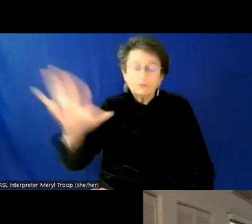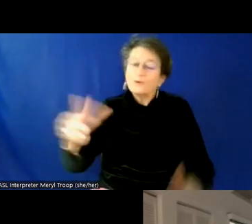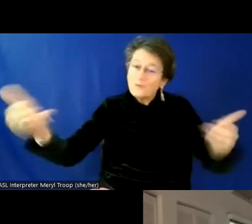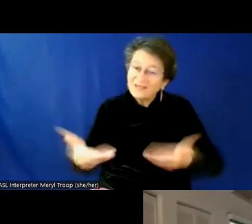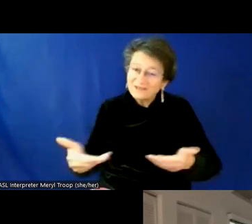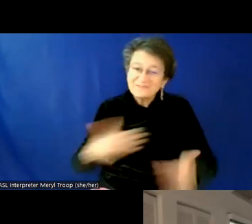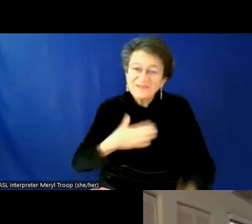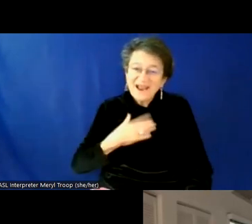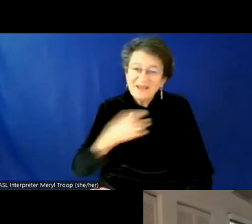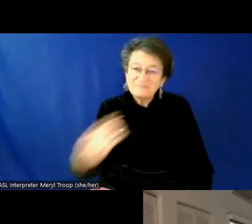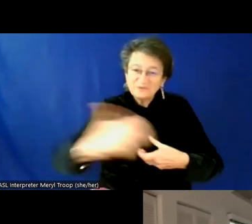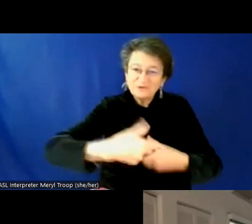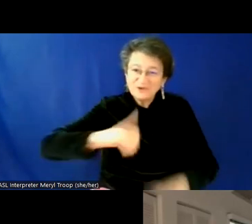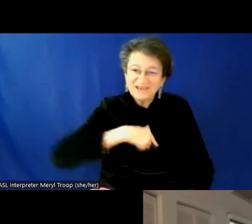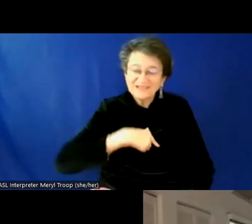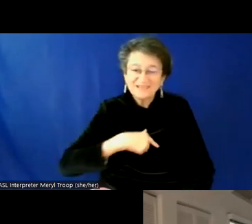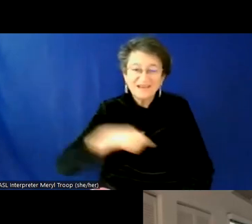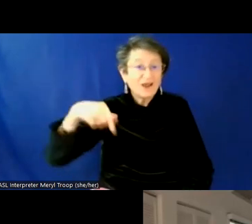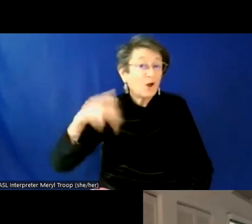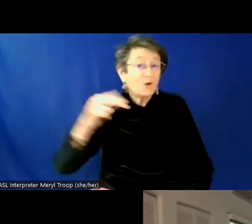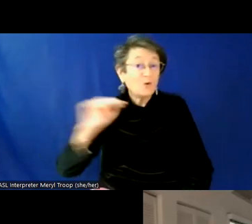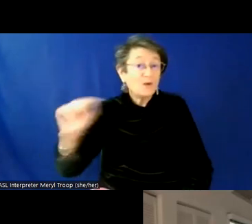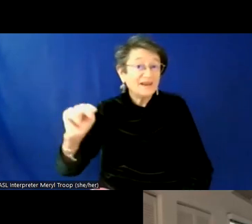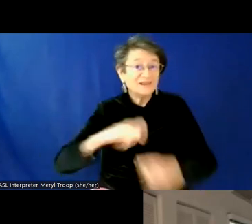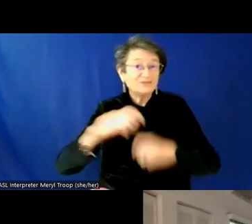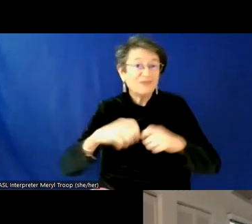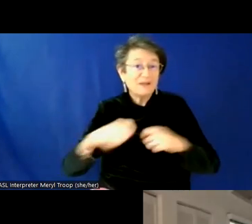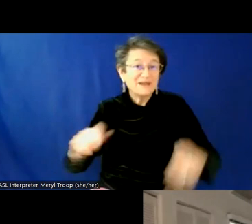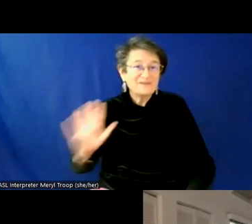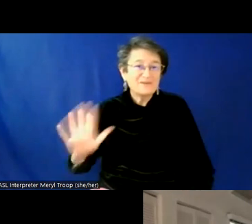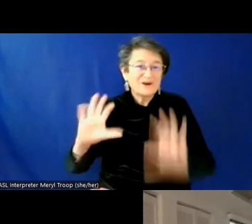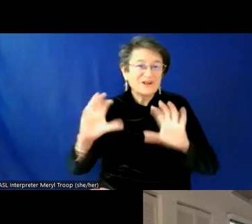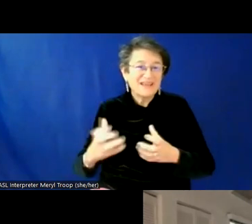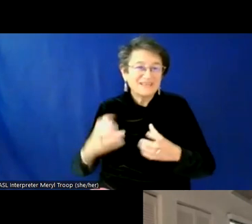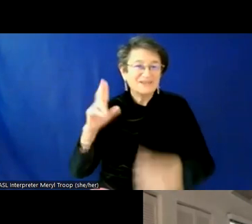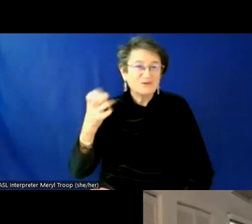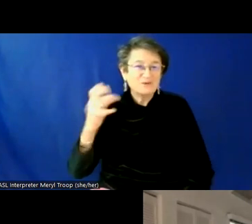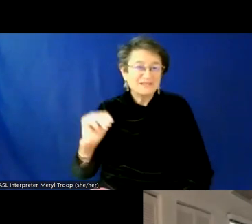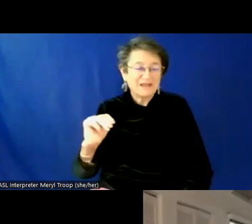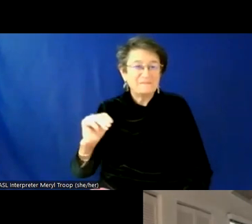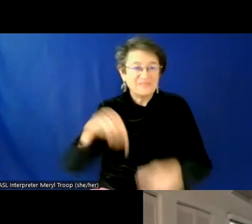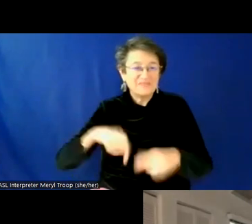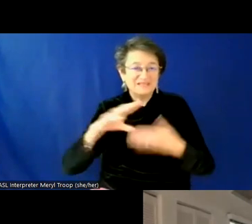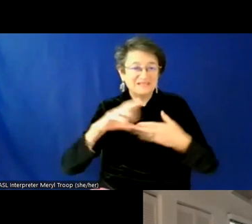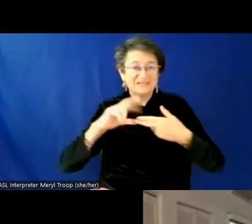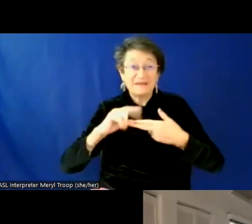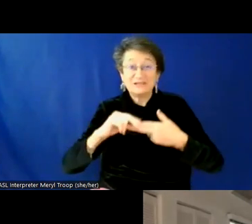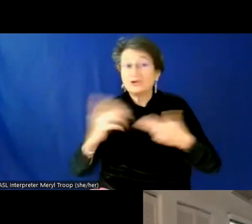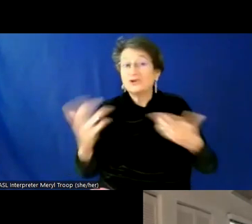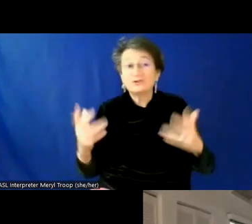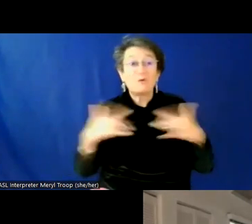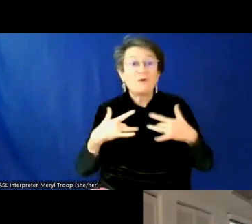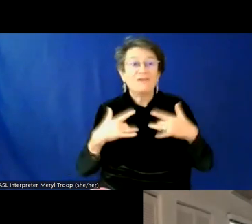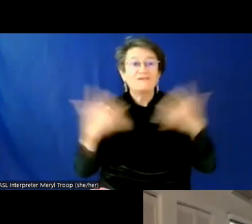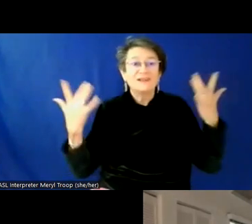And, um, and Quinn is wrapping up her, uh, courses at USM this semester, which is why we're excited to say that, um, that Quinn is